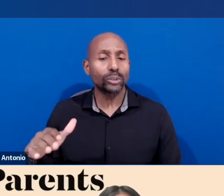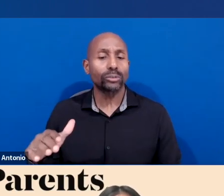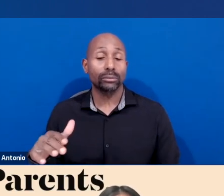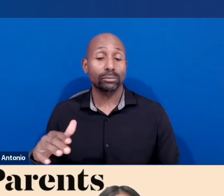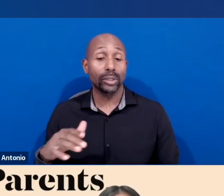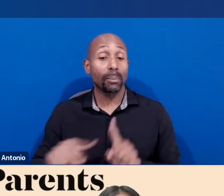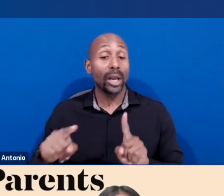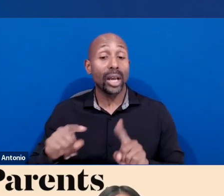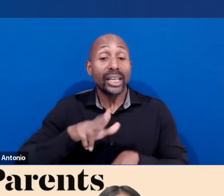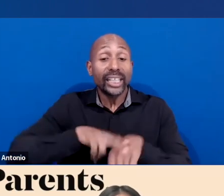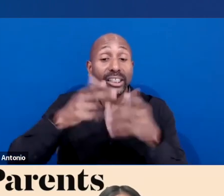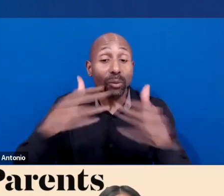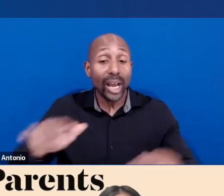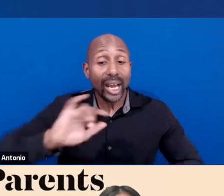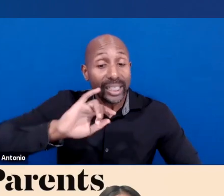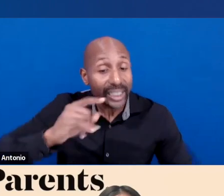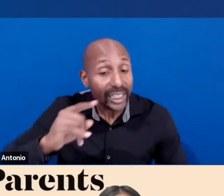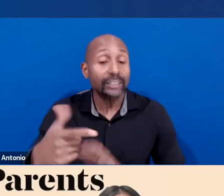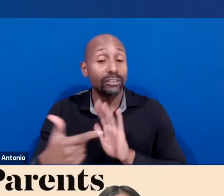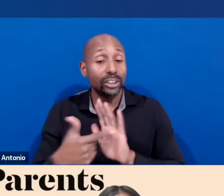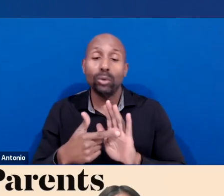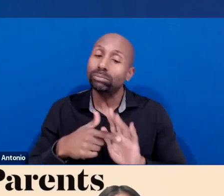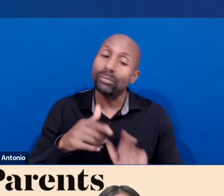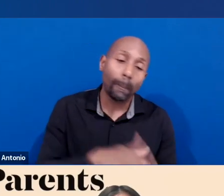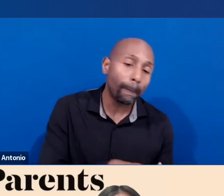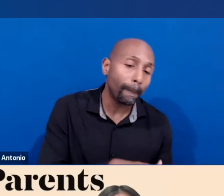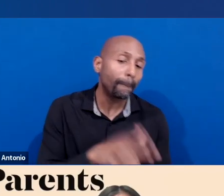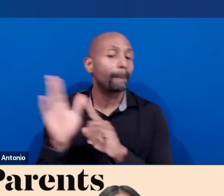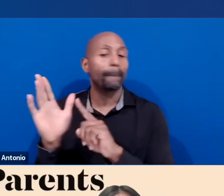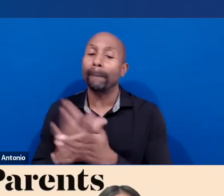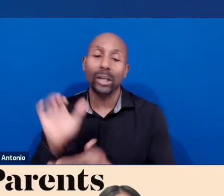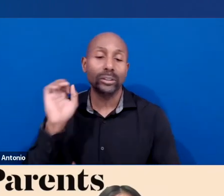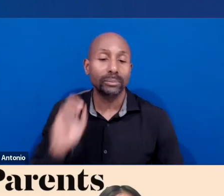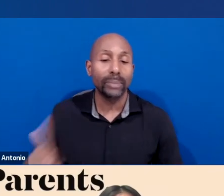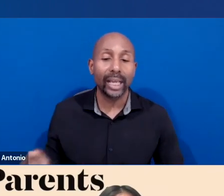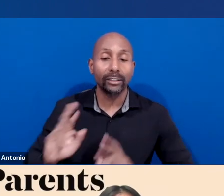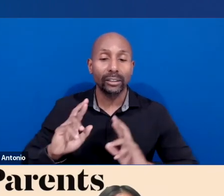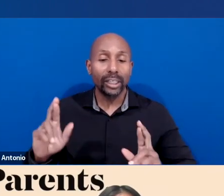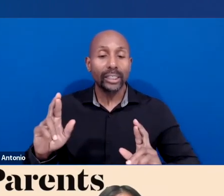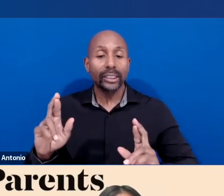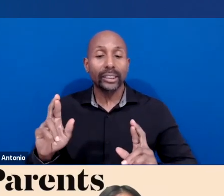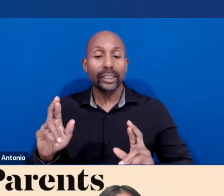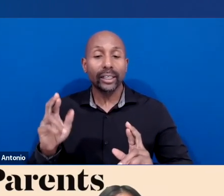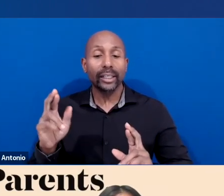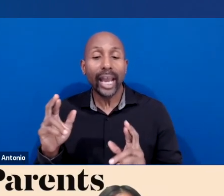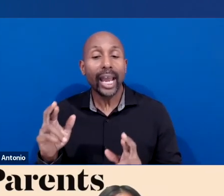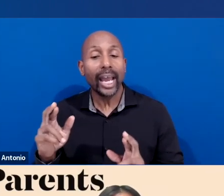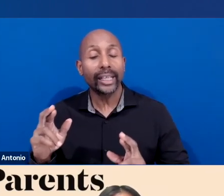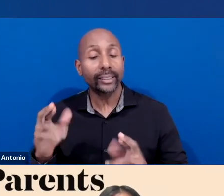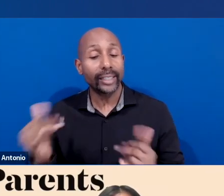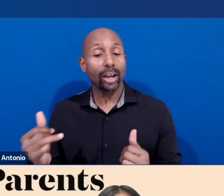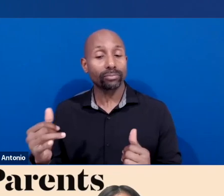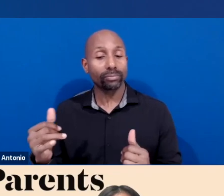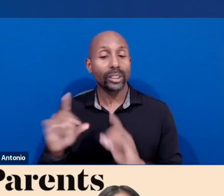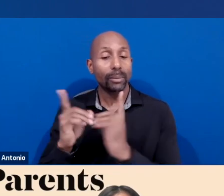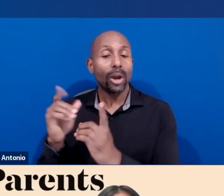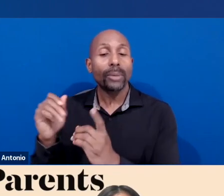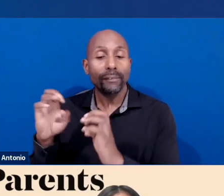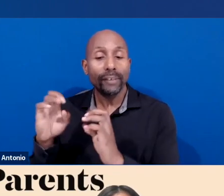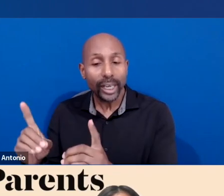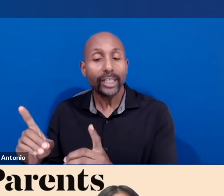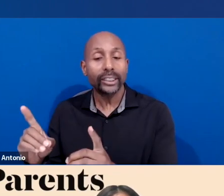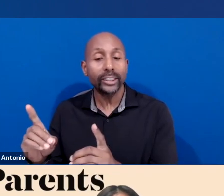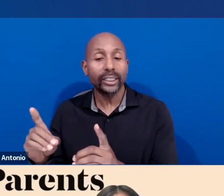historic dollars, pandemic relief funds out the door to schools to really help offset and support the work that we